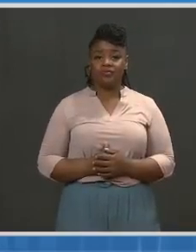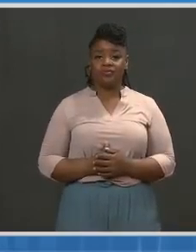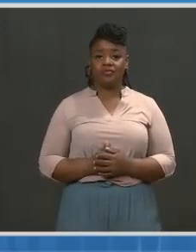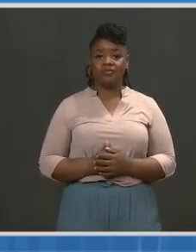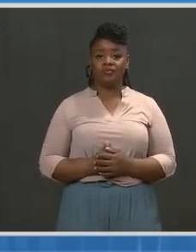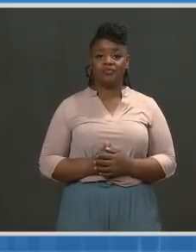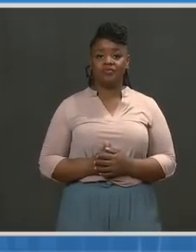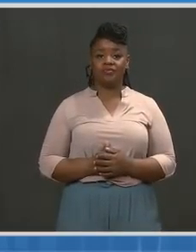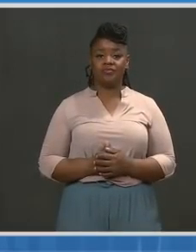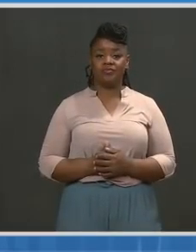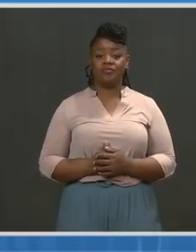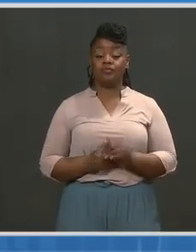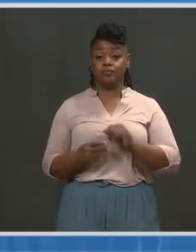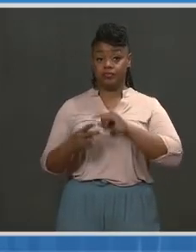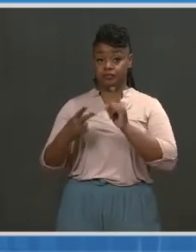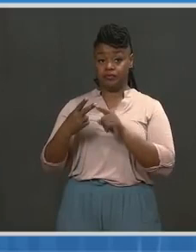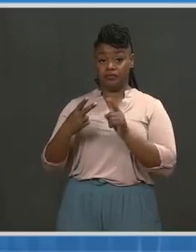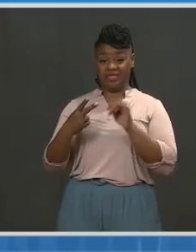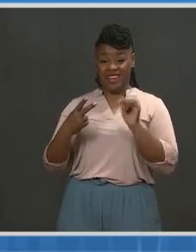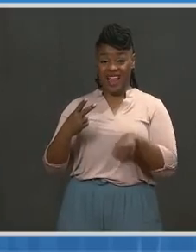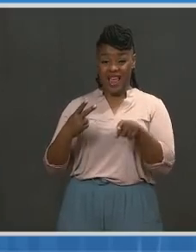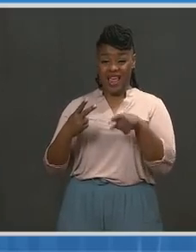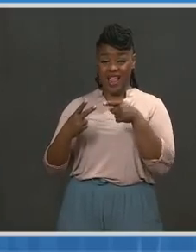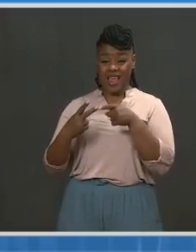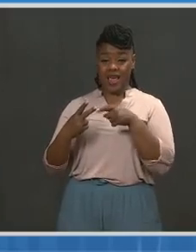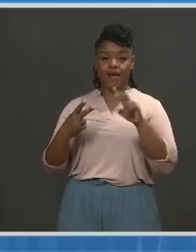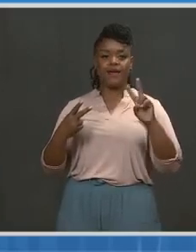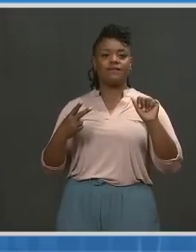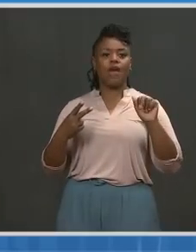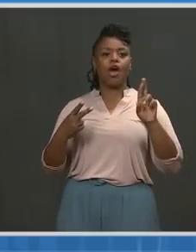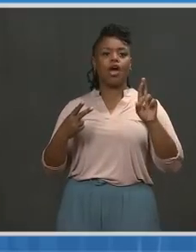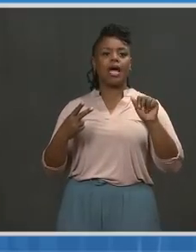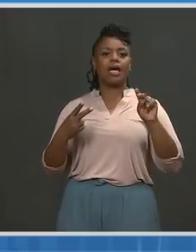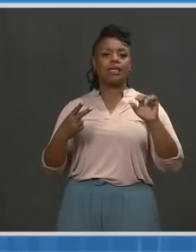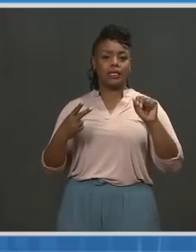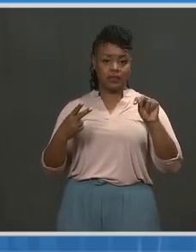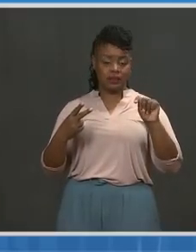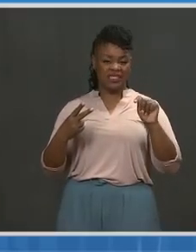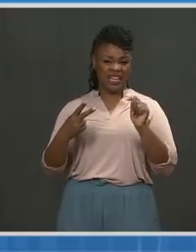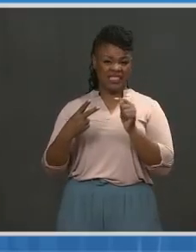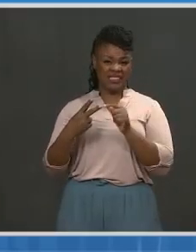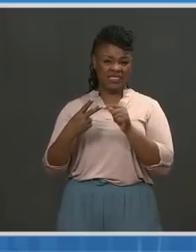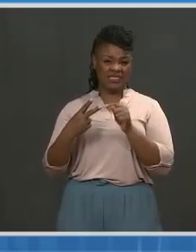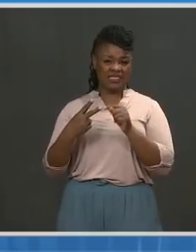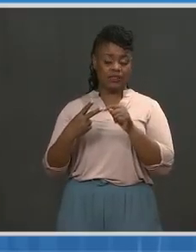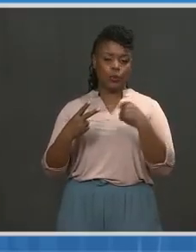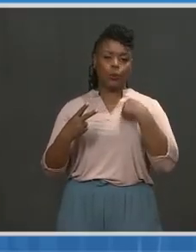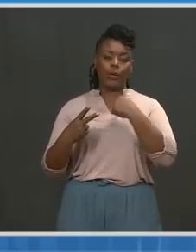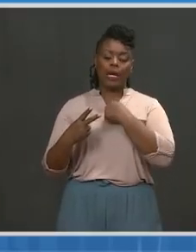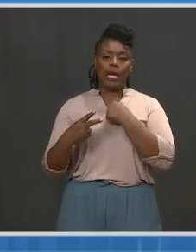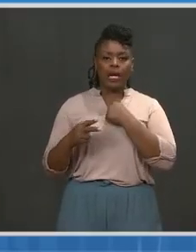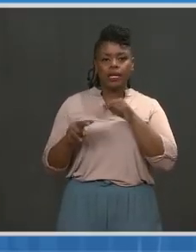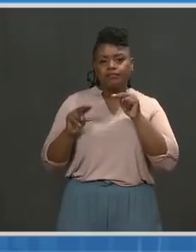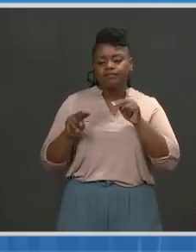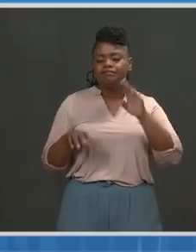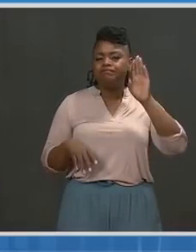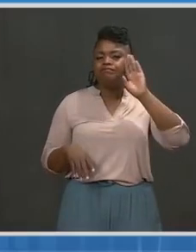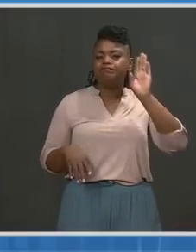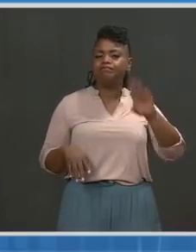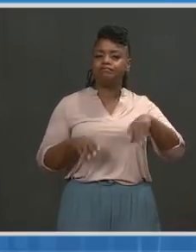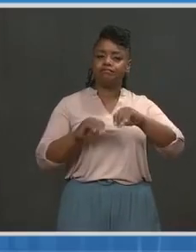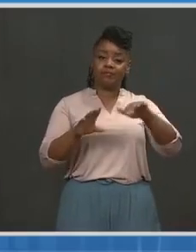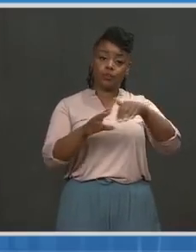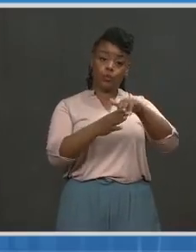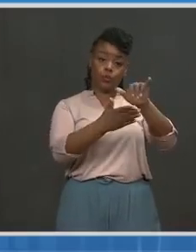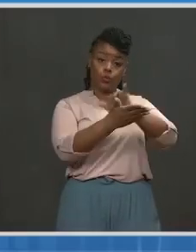And maybe just to the B1526 discussion, yes, we're following this very carefully across the Northeast in